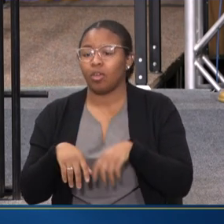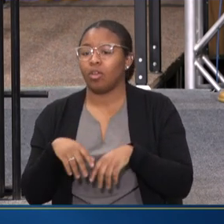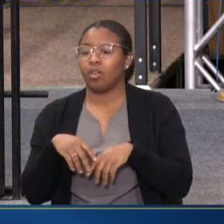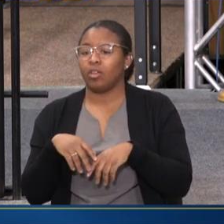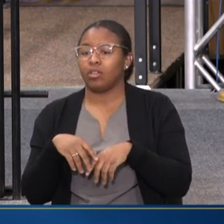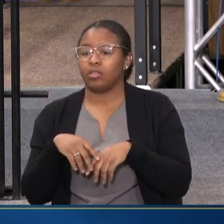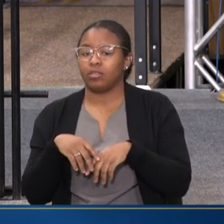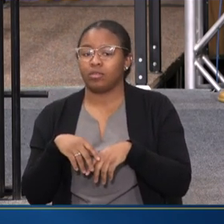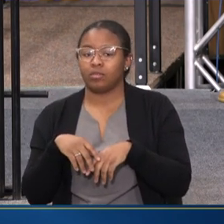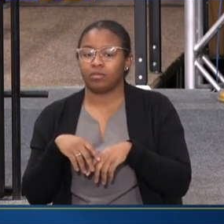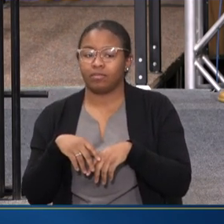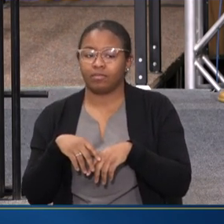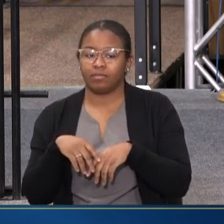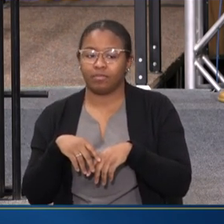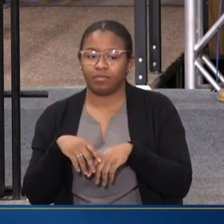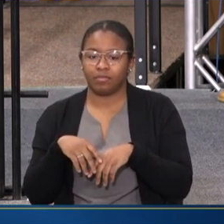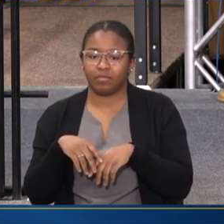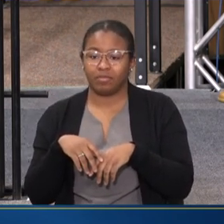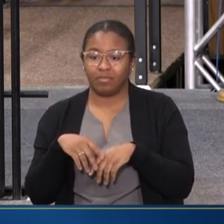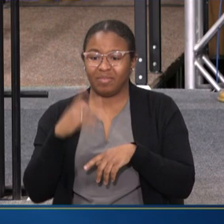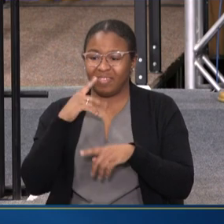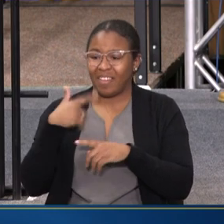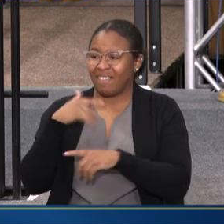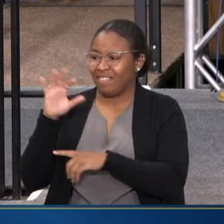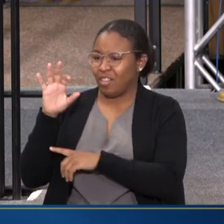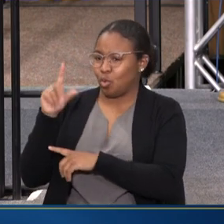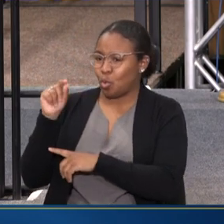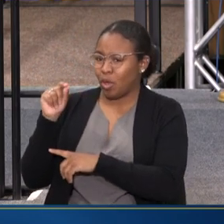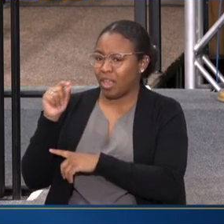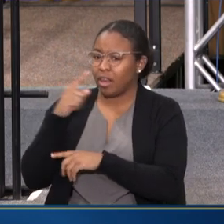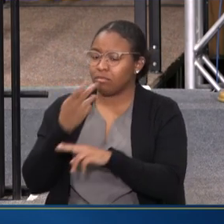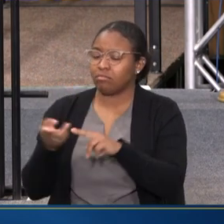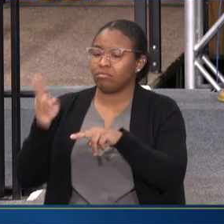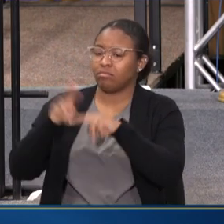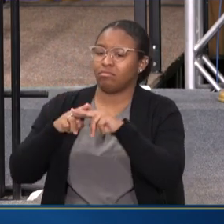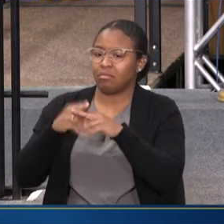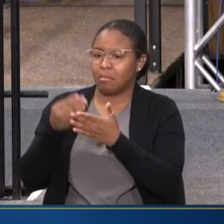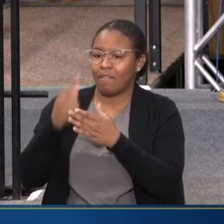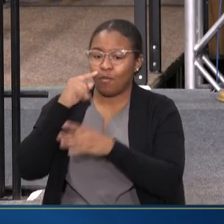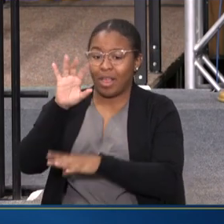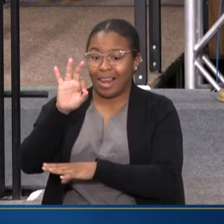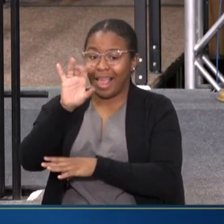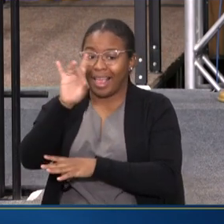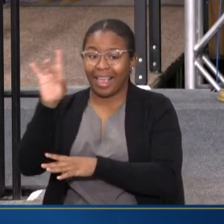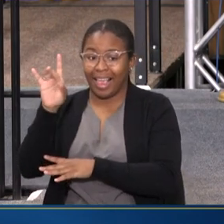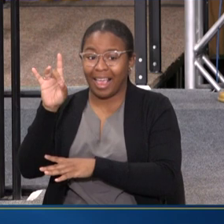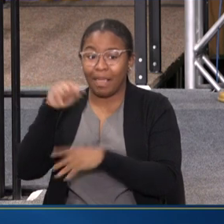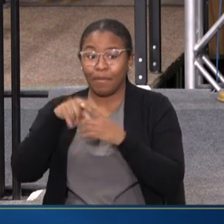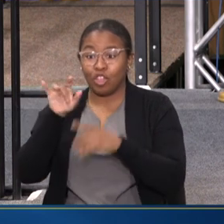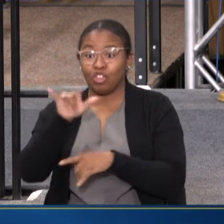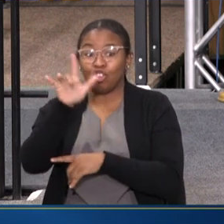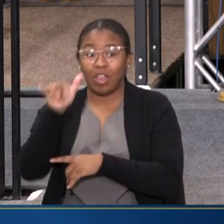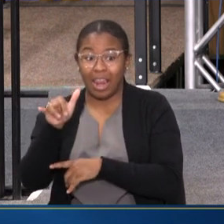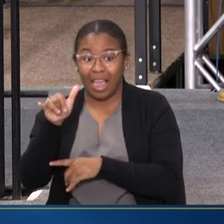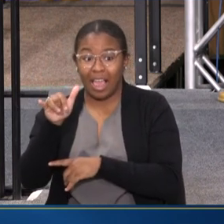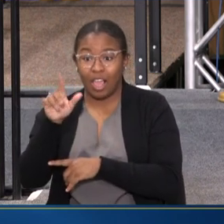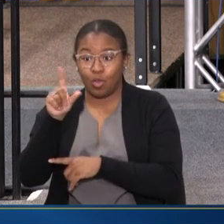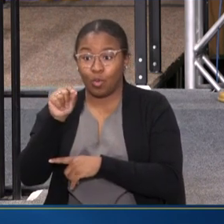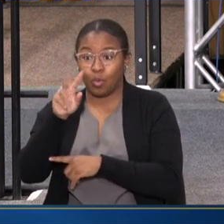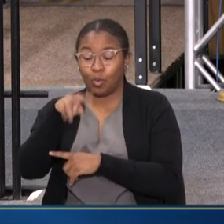THAN, BY A FACTOR OF 20, INCREASE THE FUNDING FOR 988, SO THAT IN JULY OF 2022,